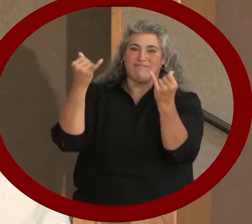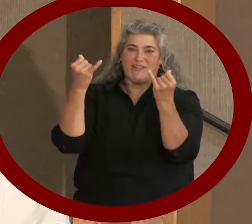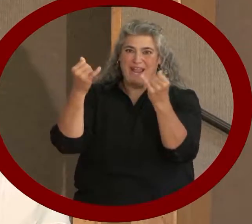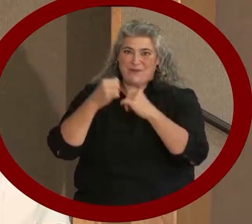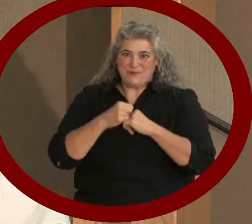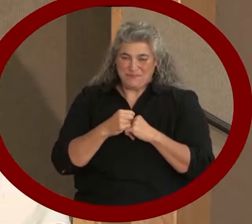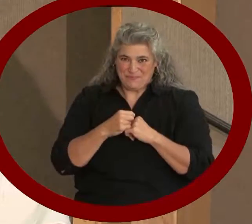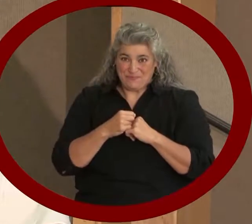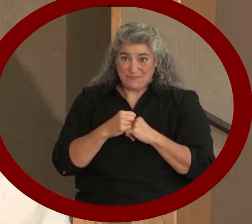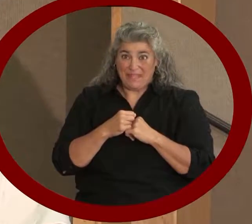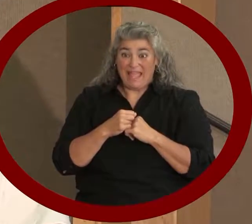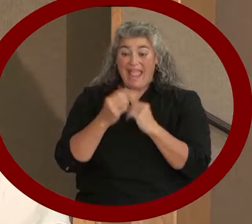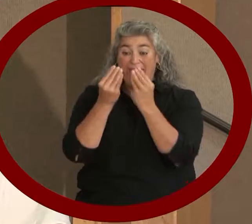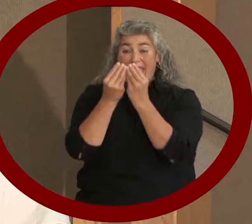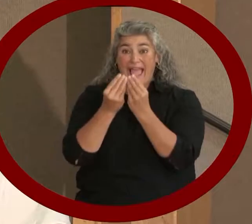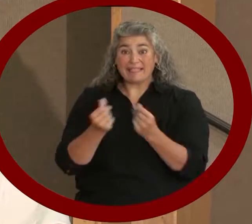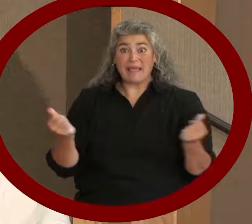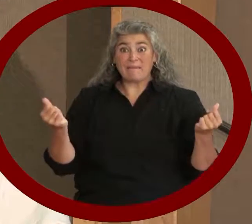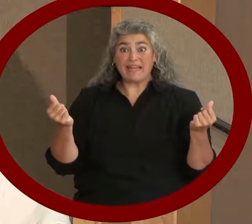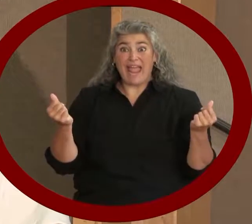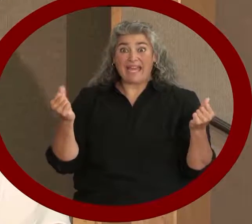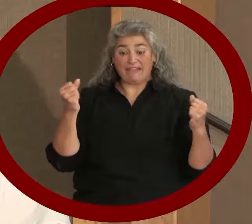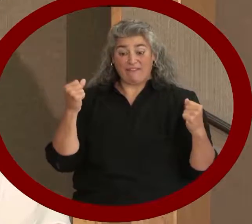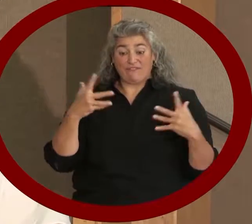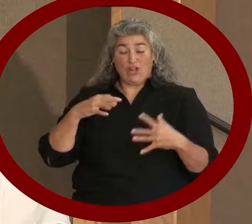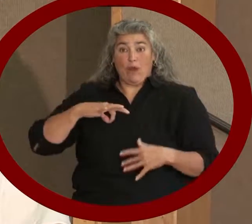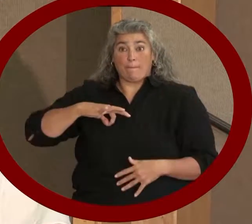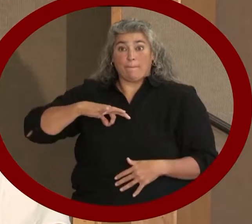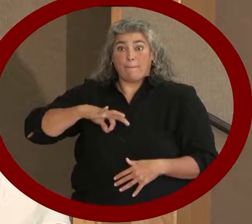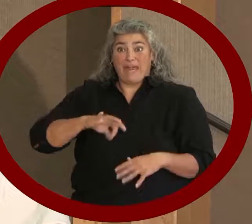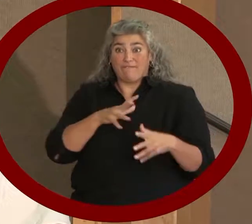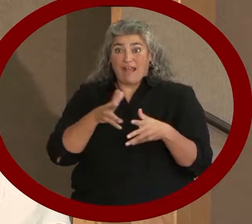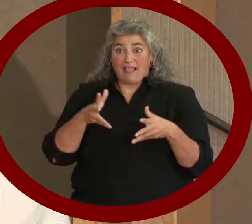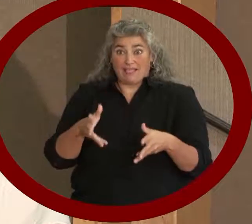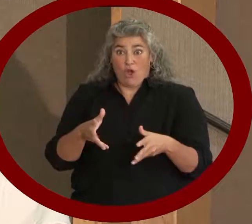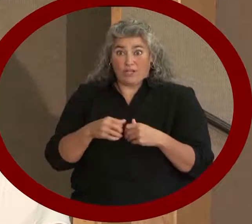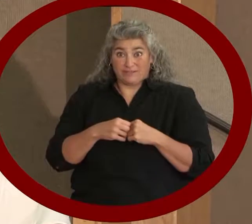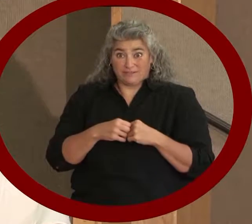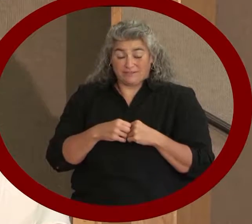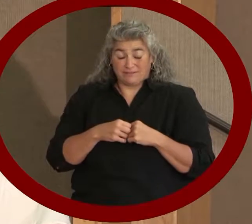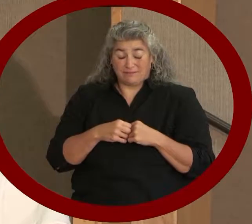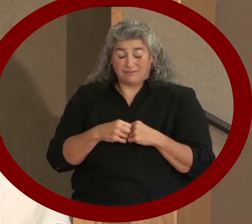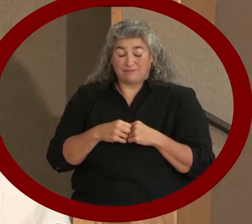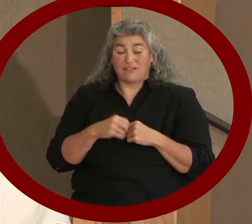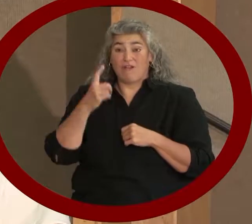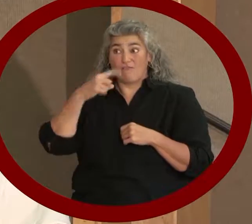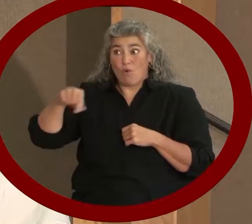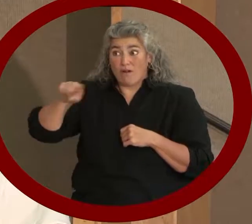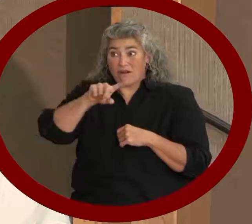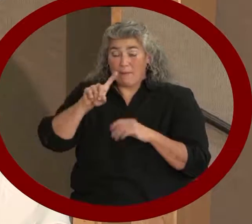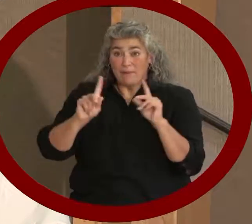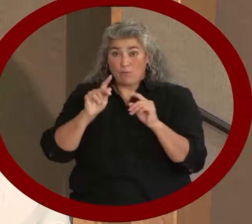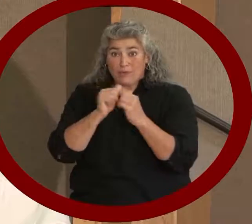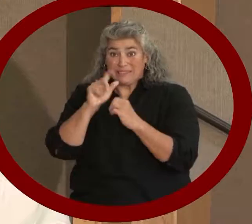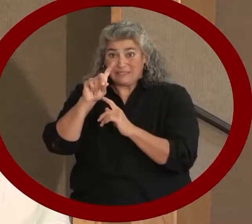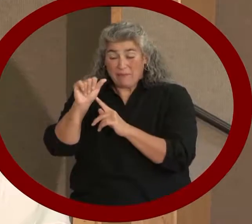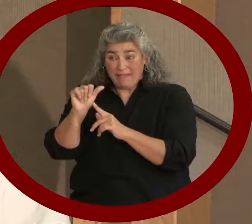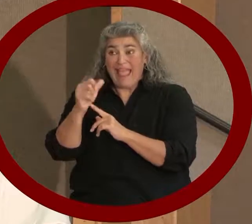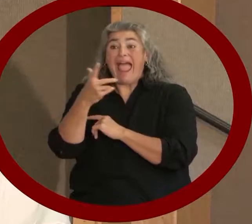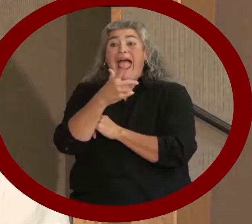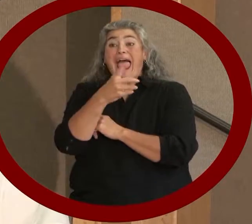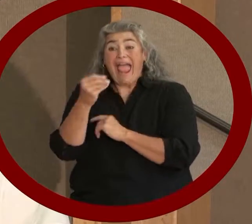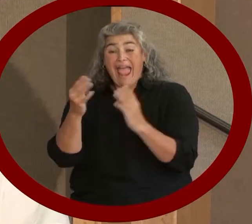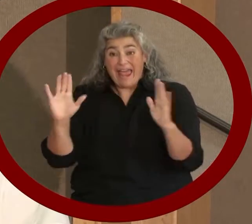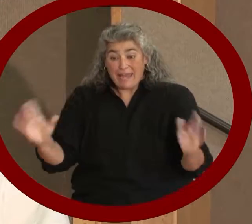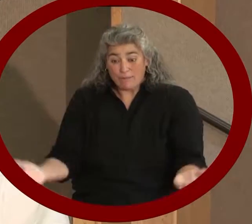Eliminating the fear of benefit loss among prospective workers with disabilities while enabling them to raise